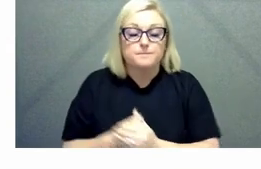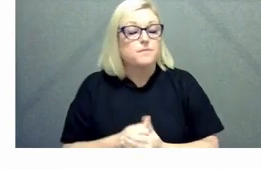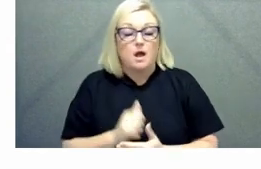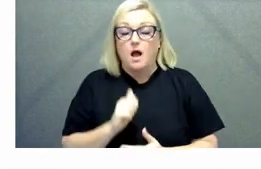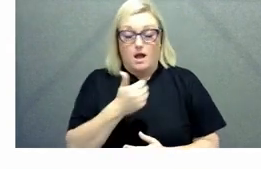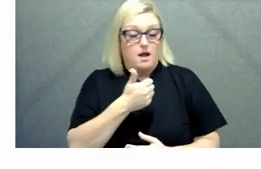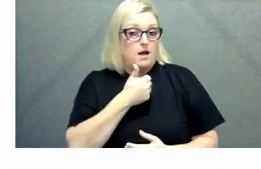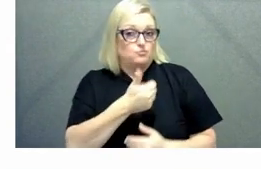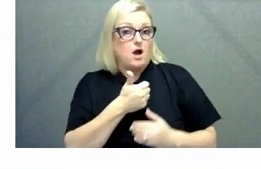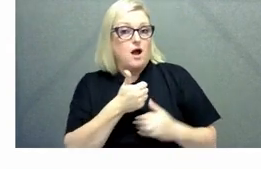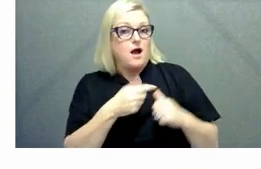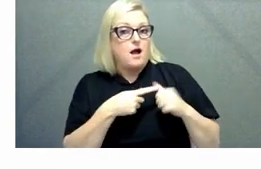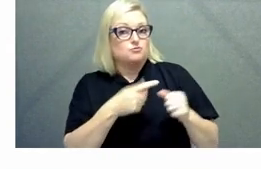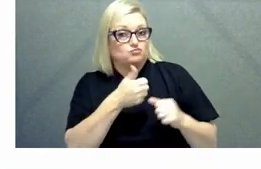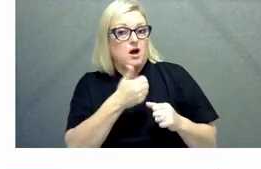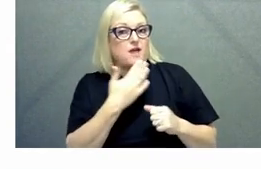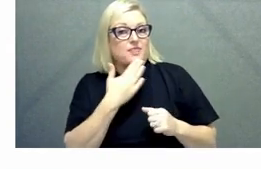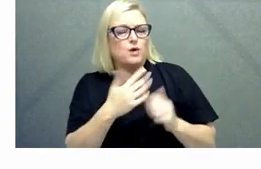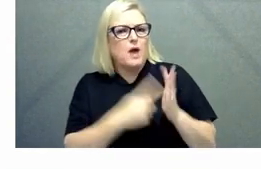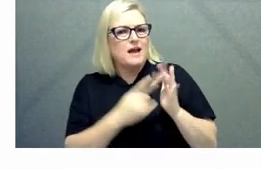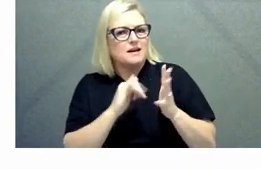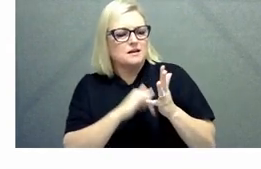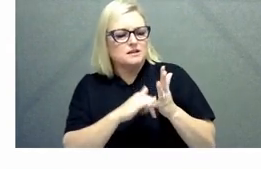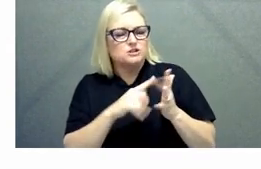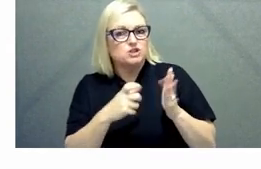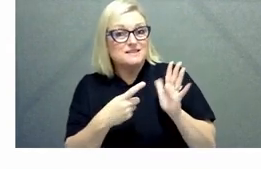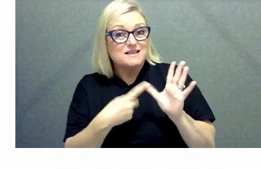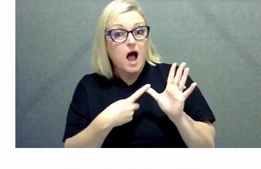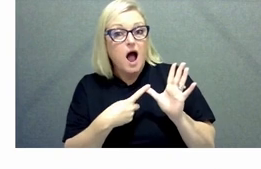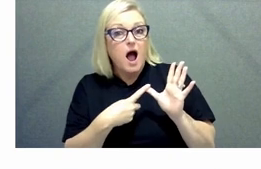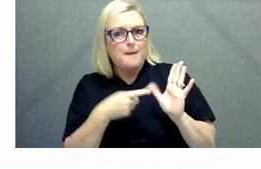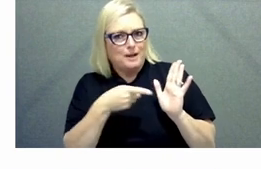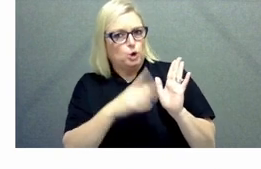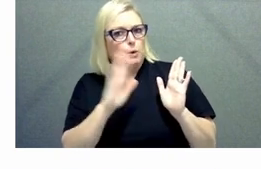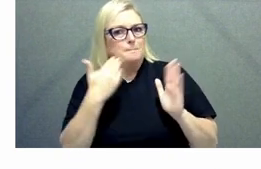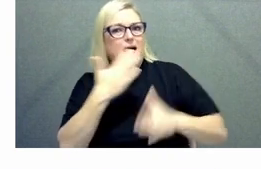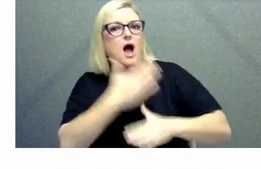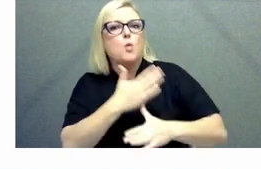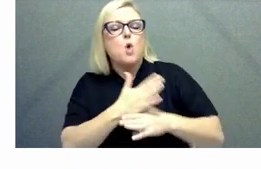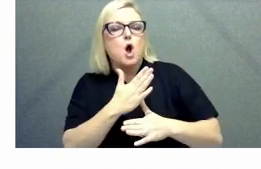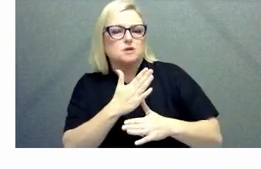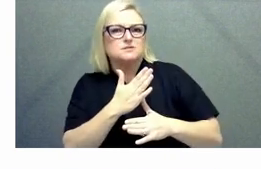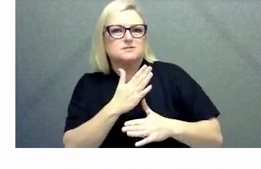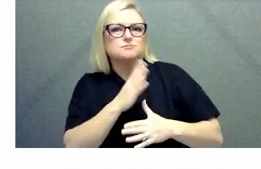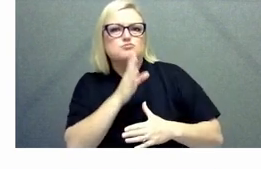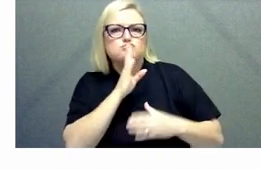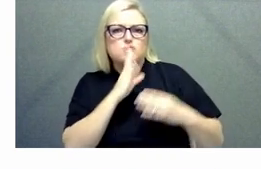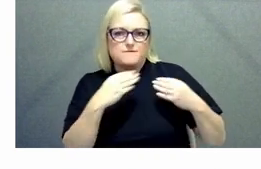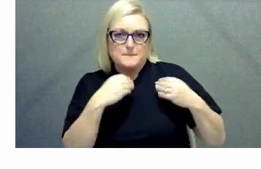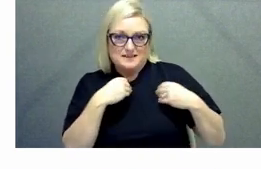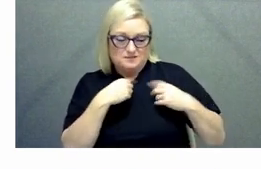i'm sure you've got something to add here given your private sector and now public sector experience